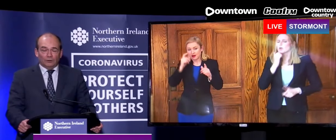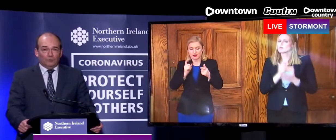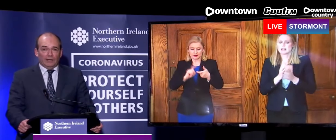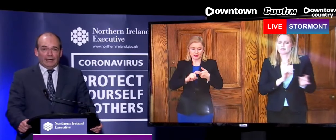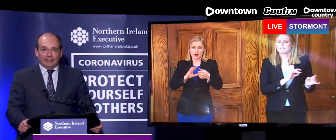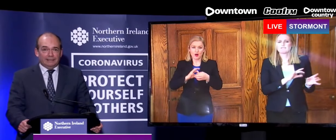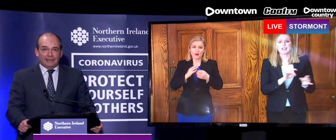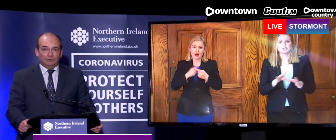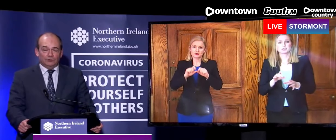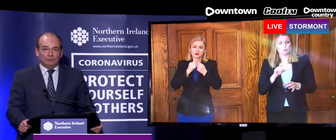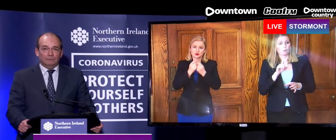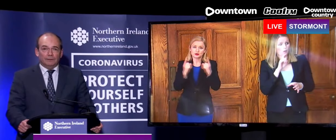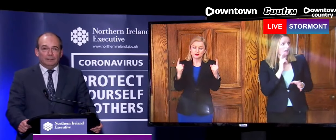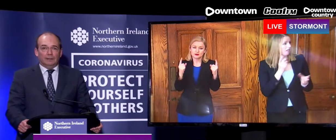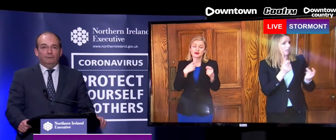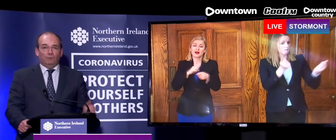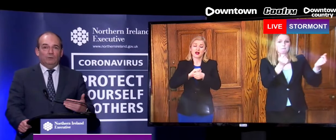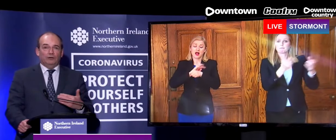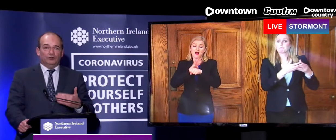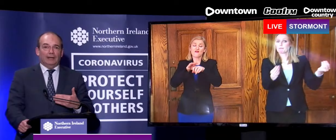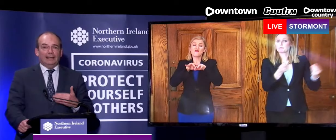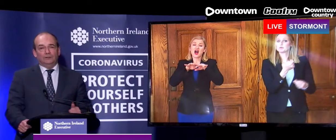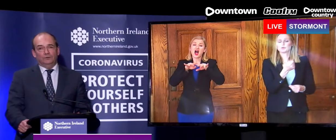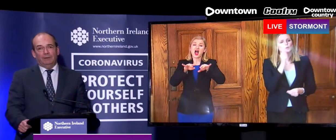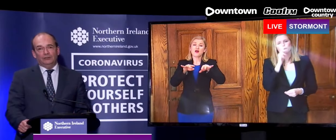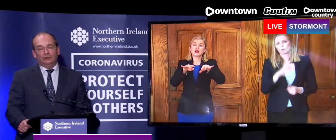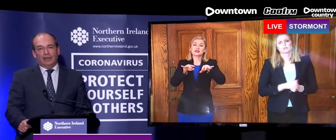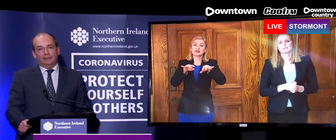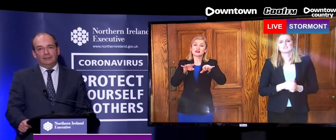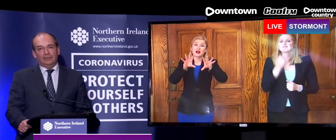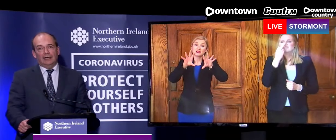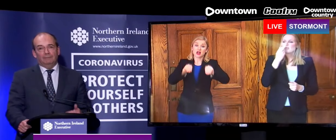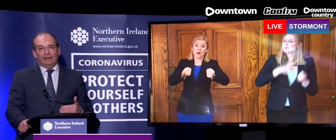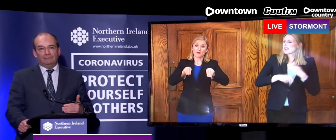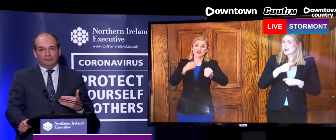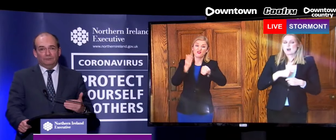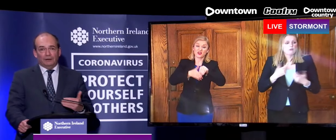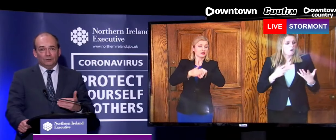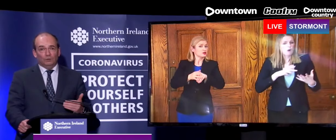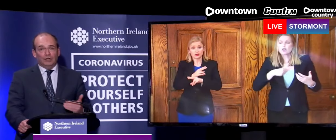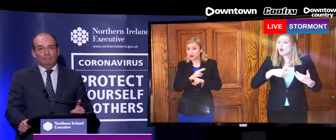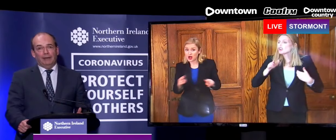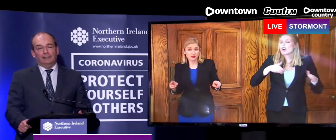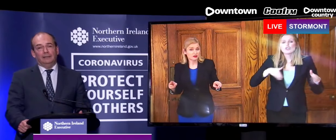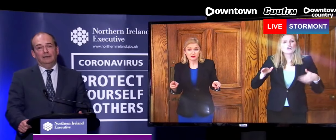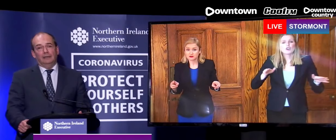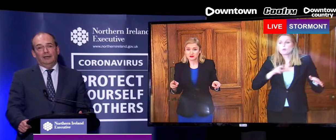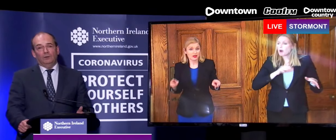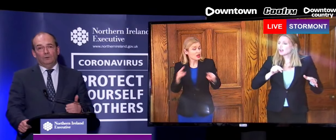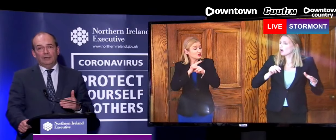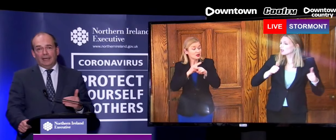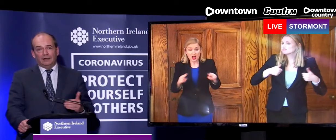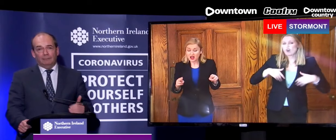It's not going away anytime soon. If we were to relax those measures at this time, that this virus would come back